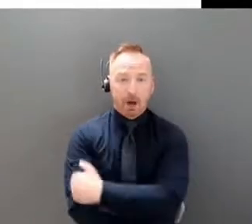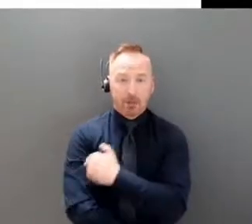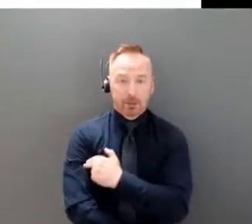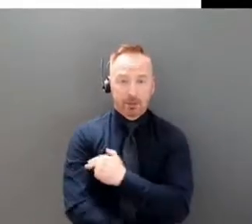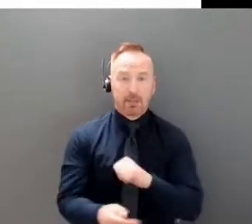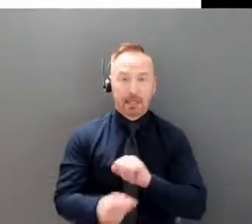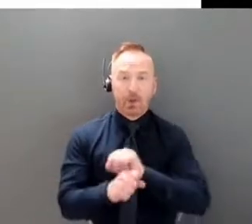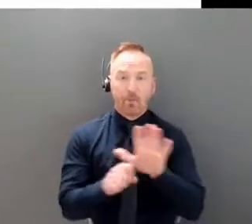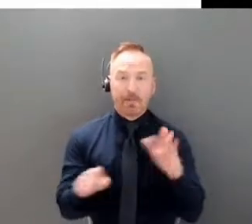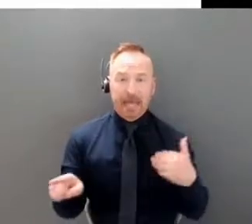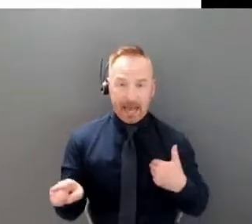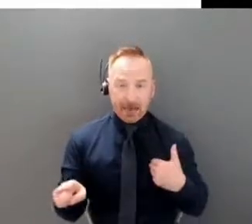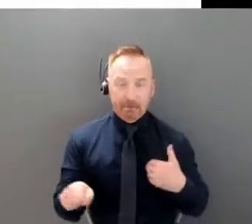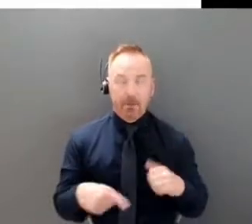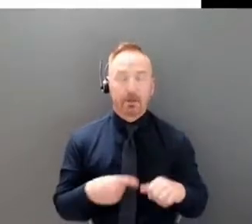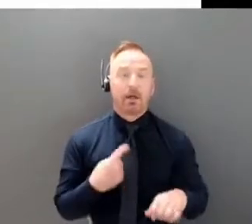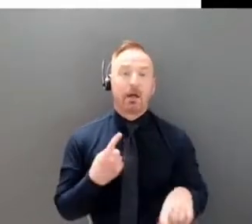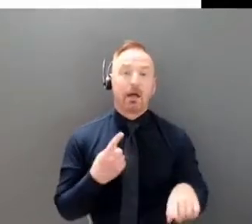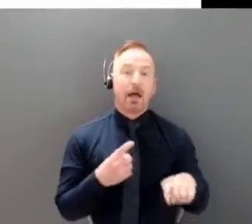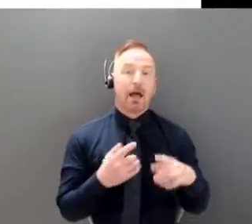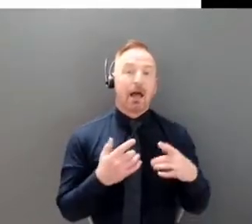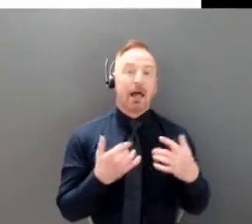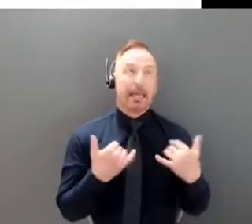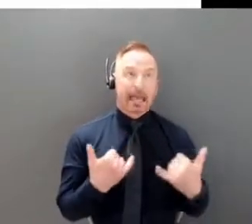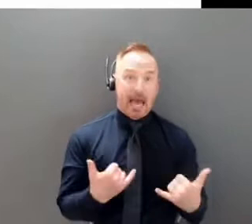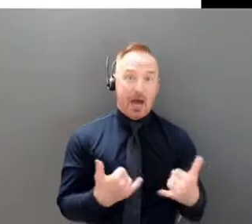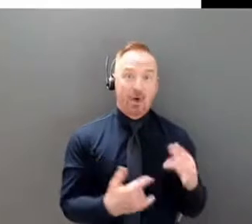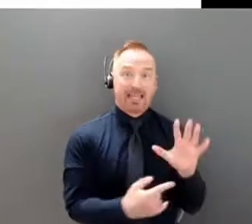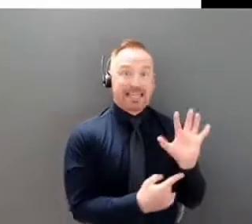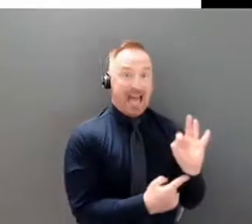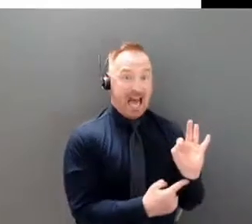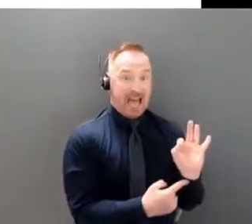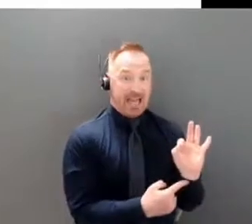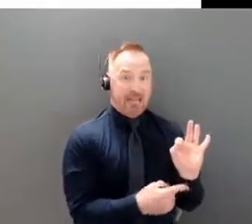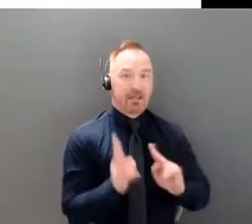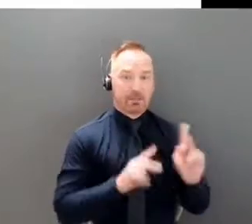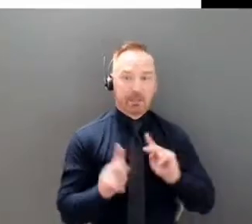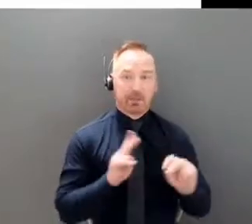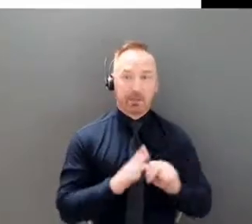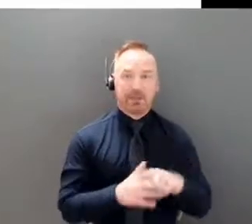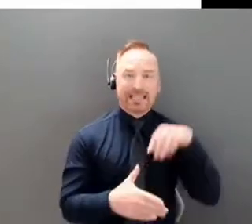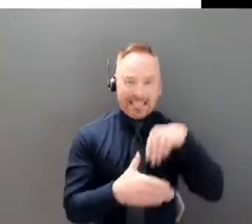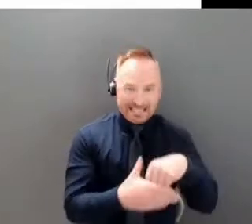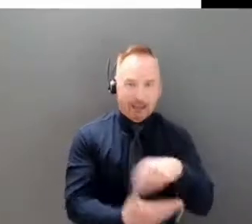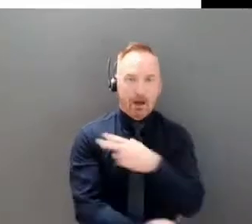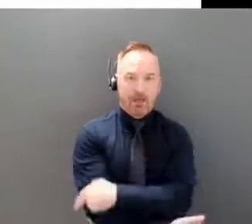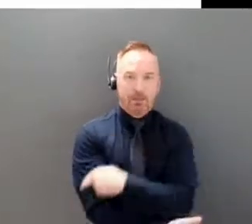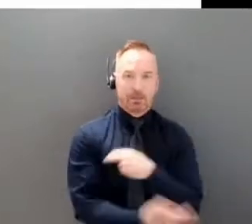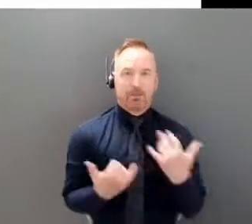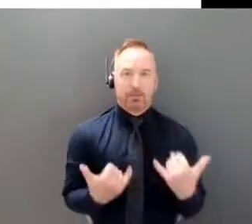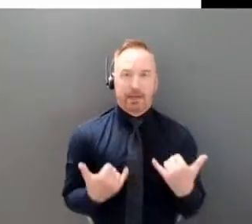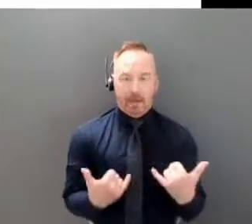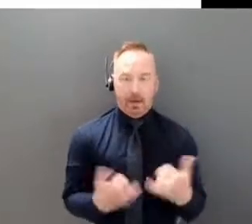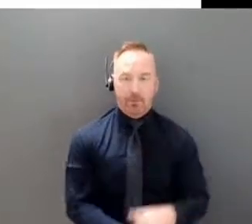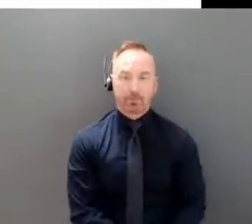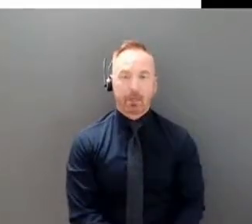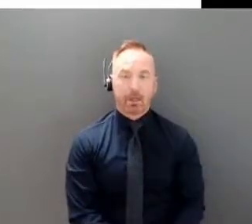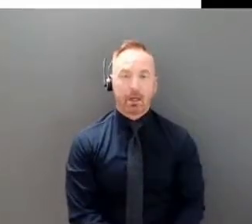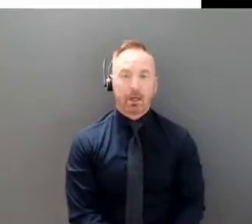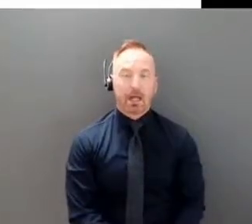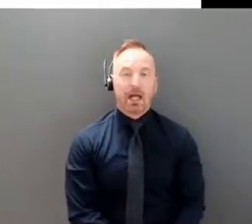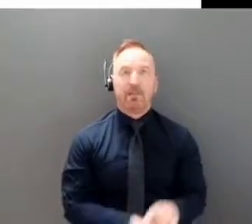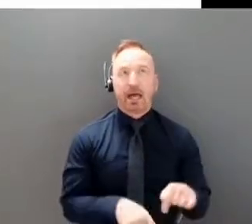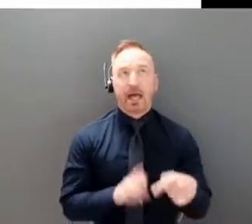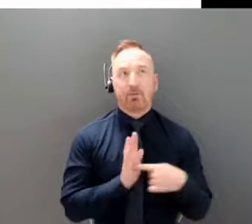and currently, actually nine, we have nine cases in hospital currently, and that represents 3%